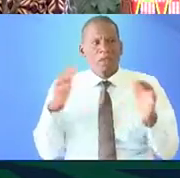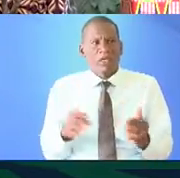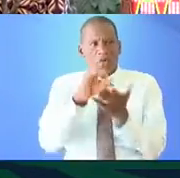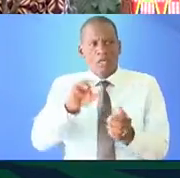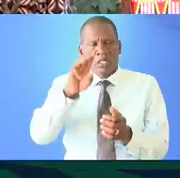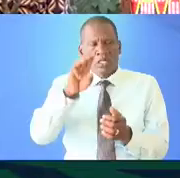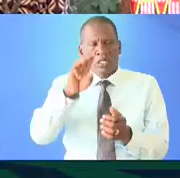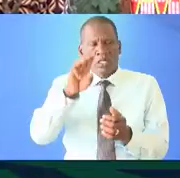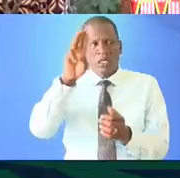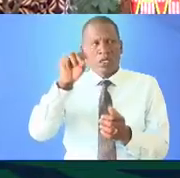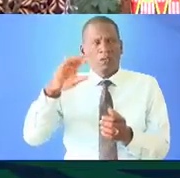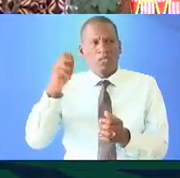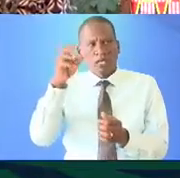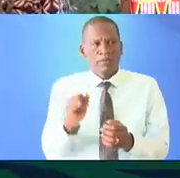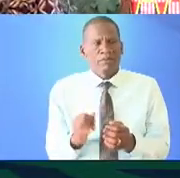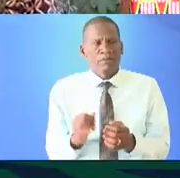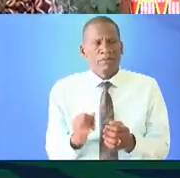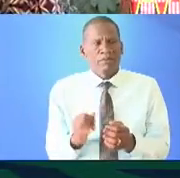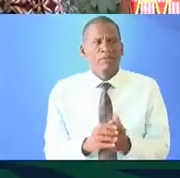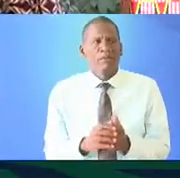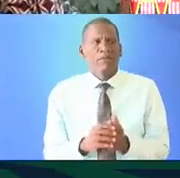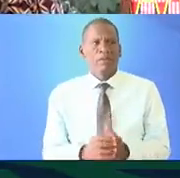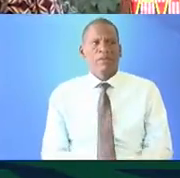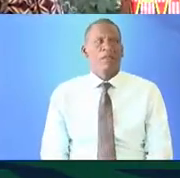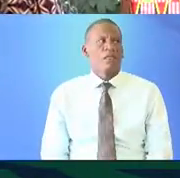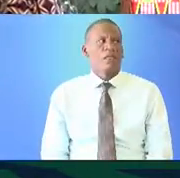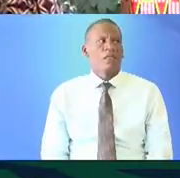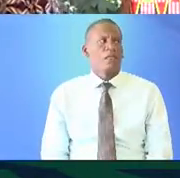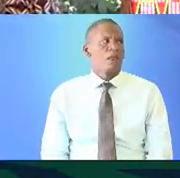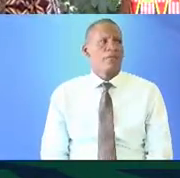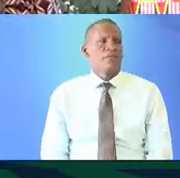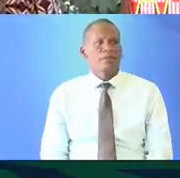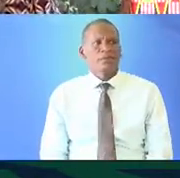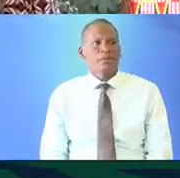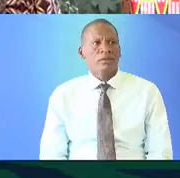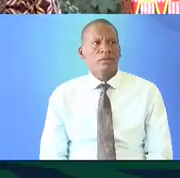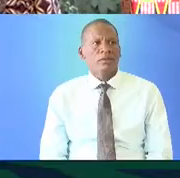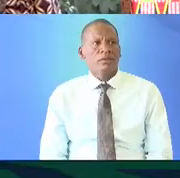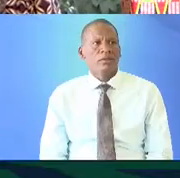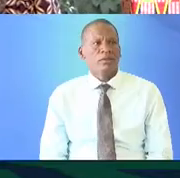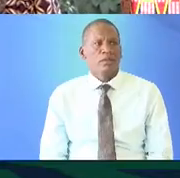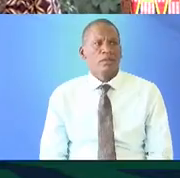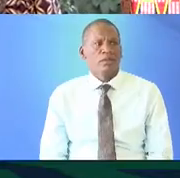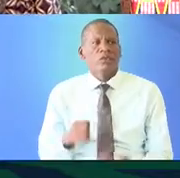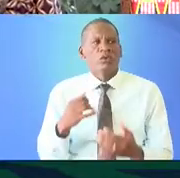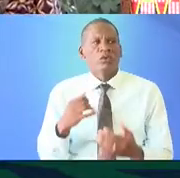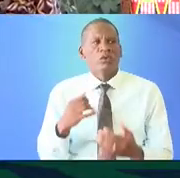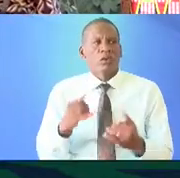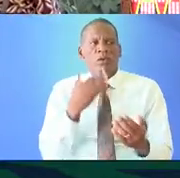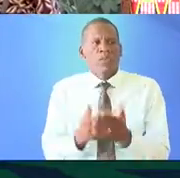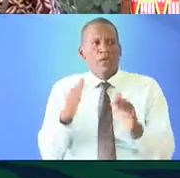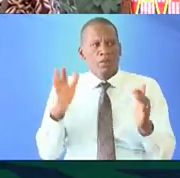much Dr. Mshay oh okay sorry I thought he can see me because I'm sitting at the front but let me stand so